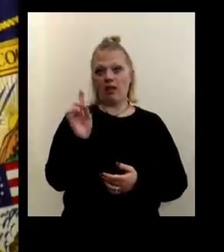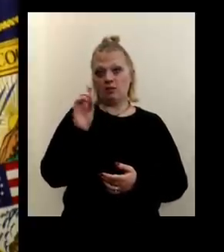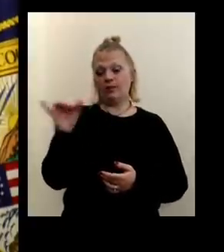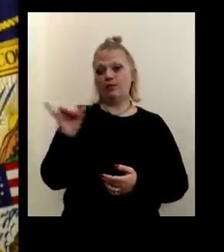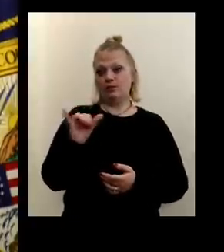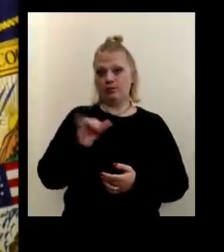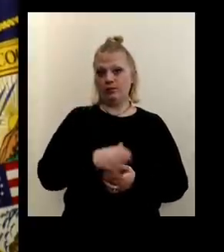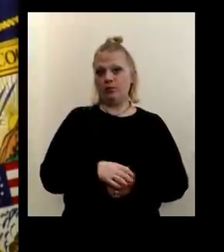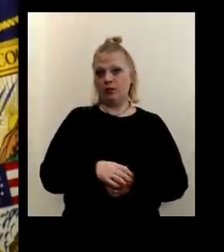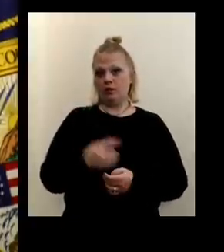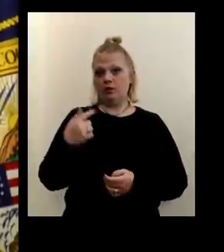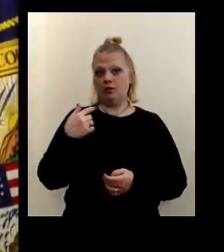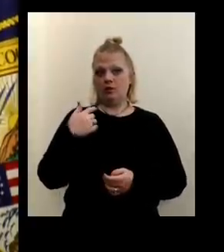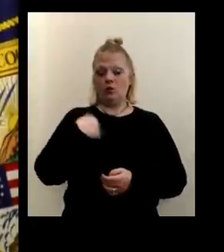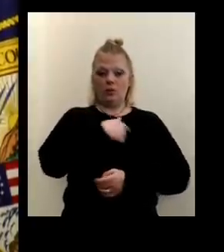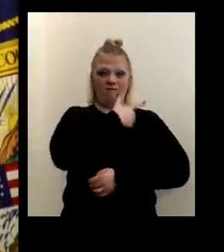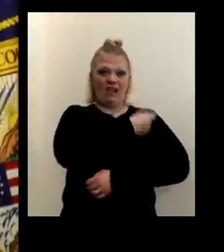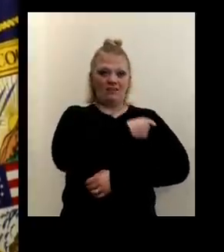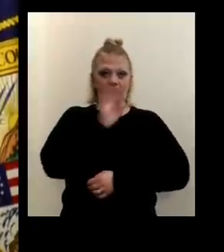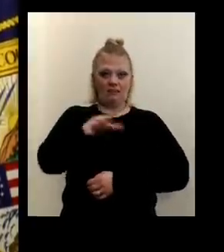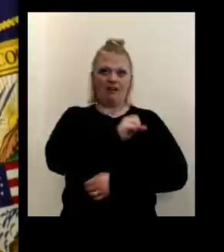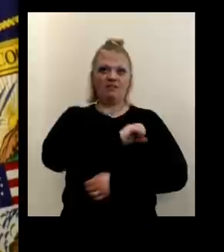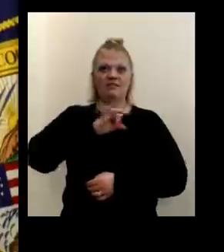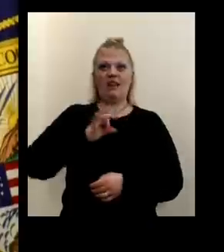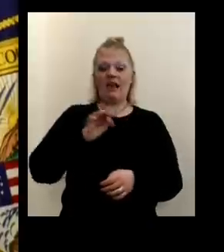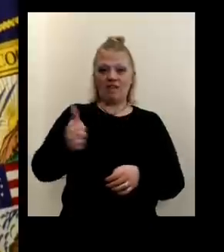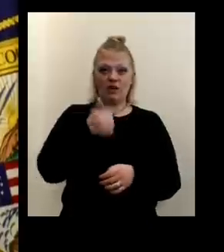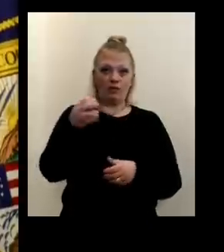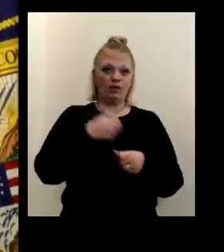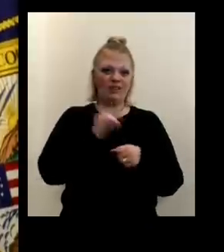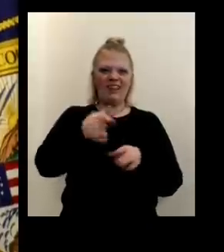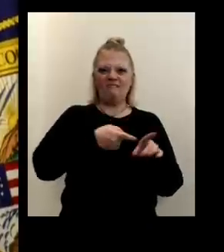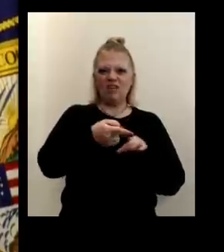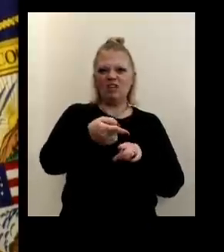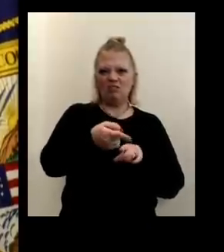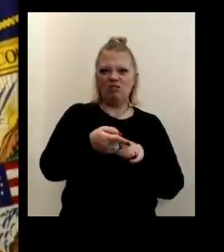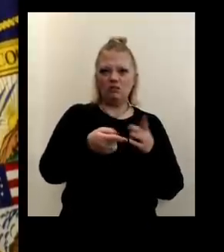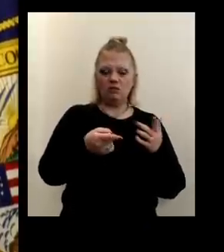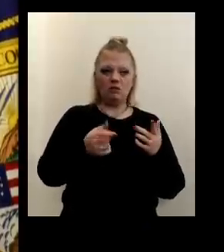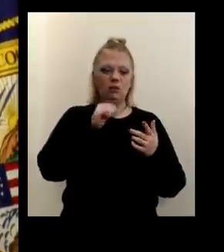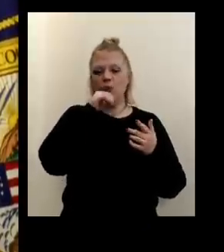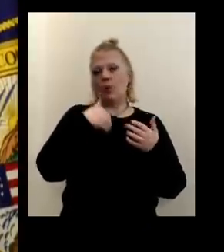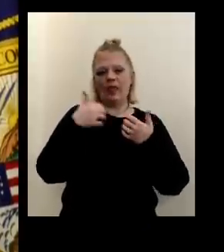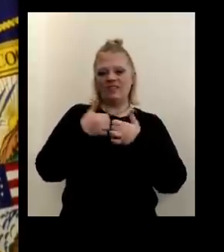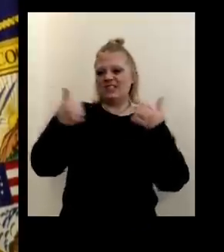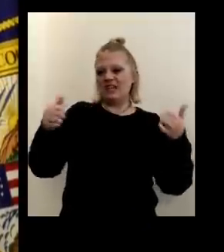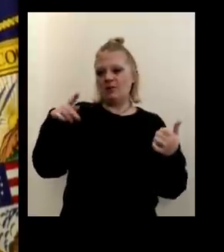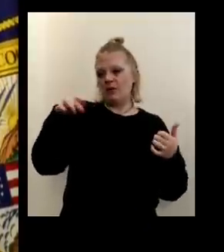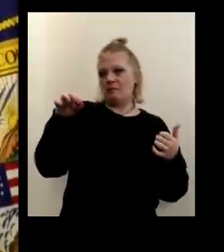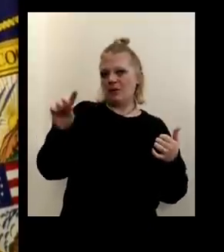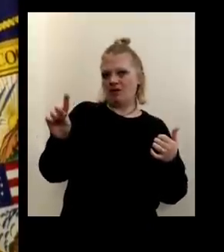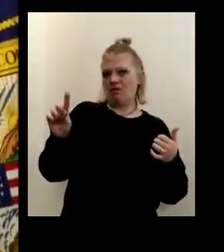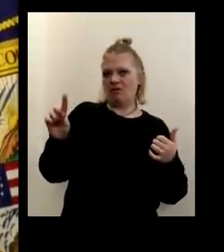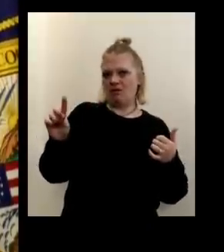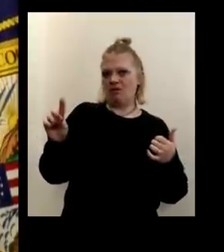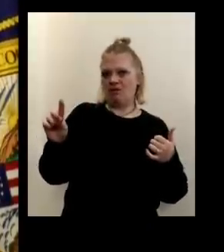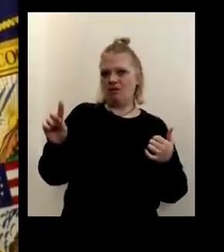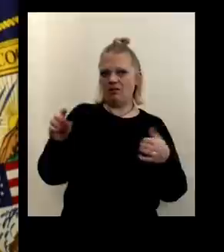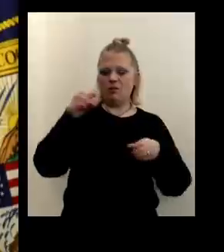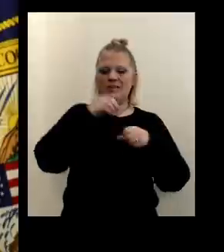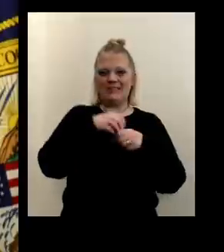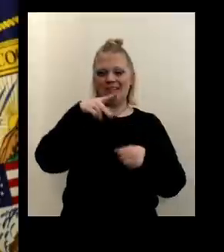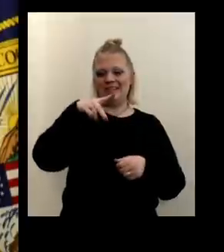well by vaccinating staff and others in the healthcare field. We didn't have a separate pod though. That was at a collective Collida